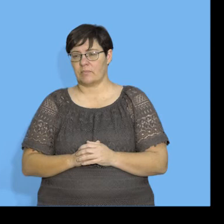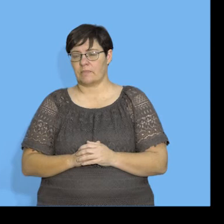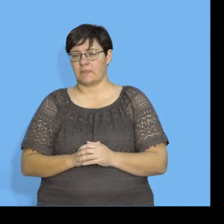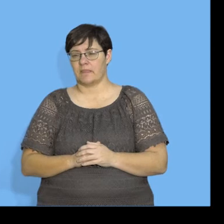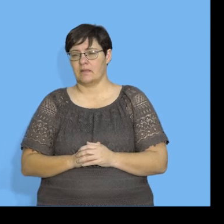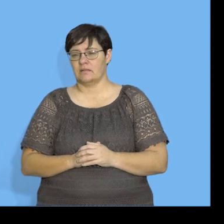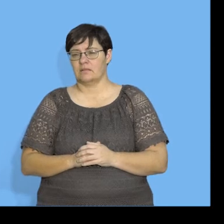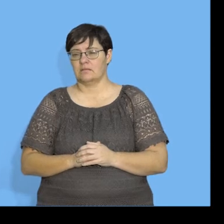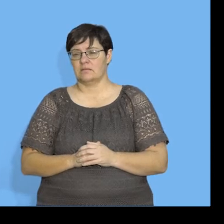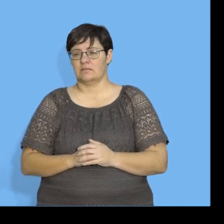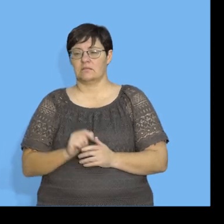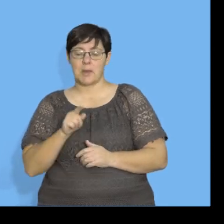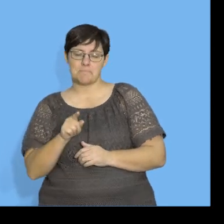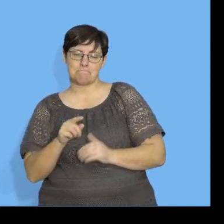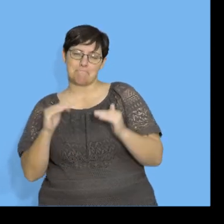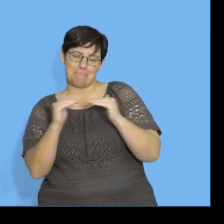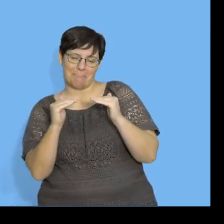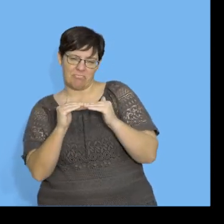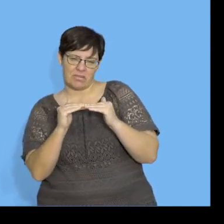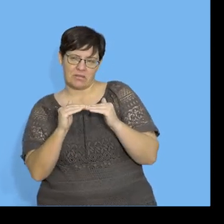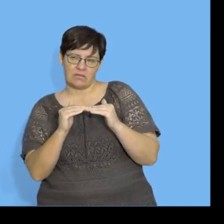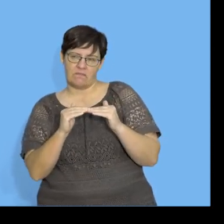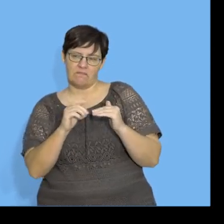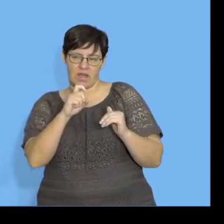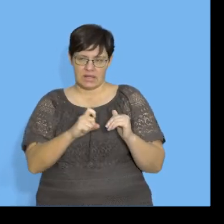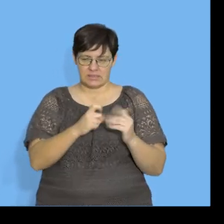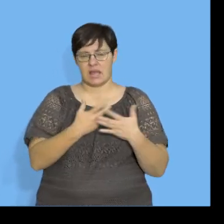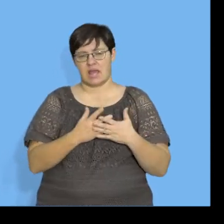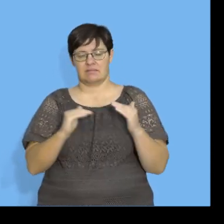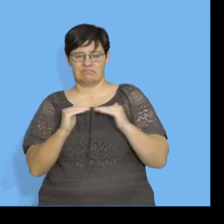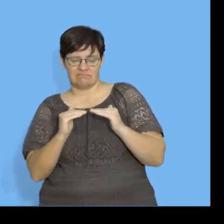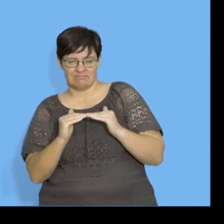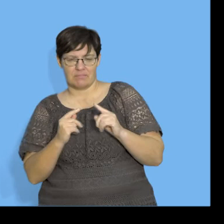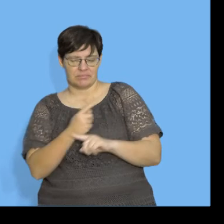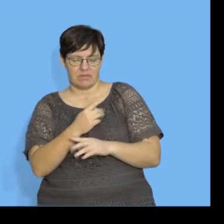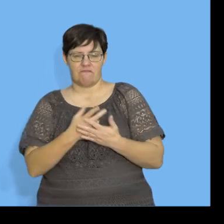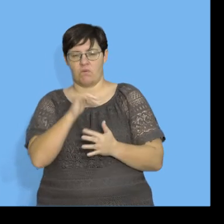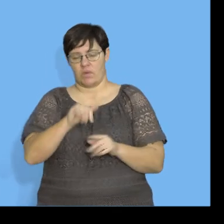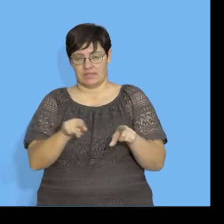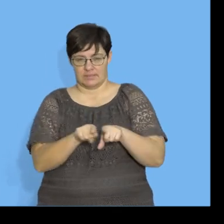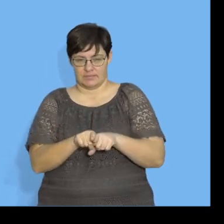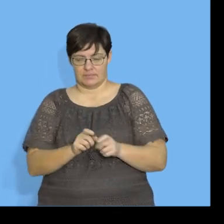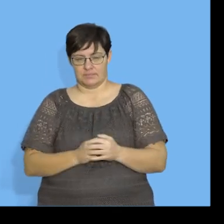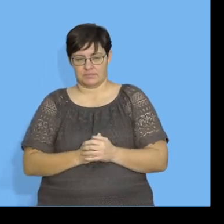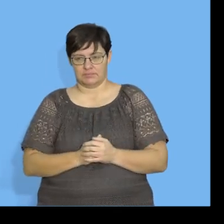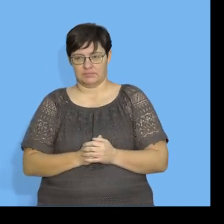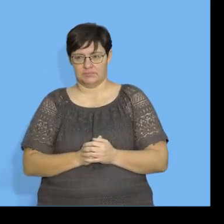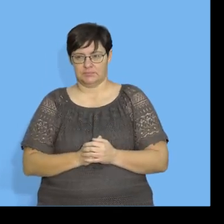And that sigma x is a standard deviation and that is a standard deviation for y also. Okay.